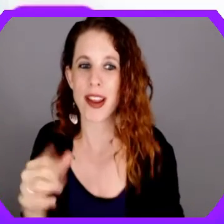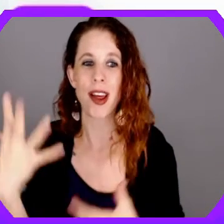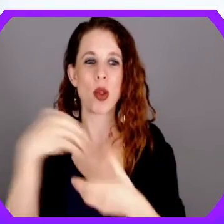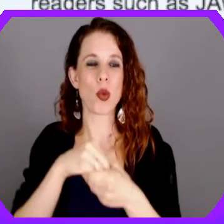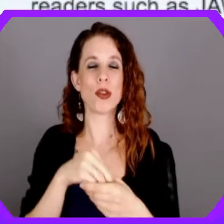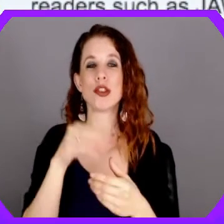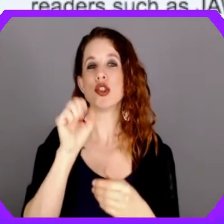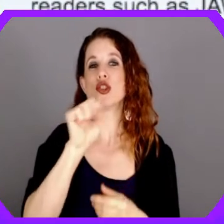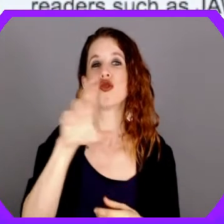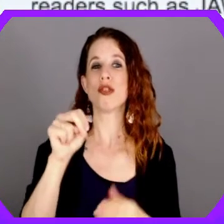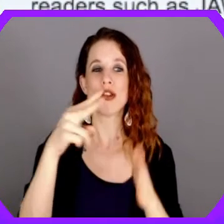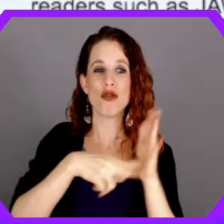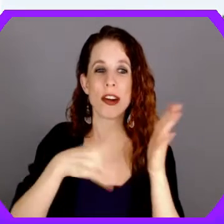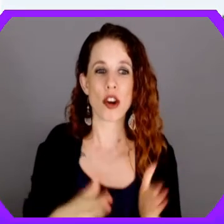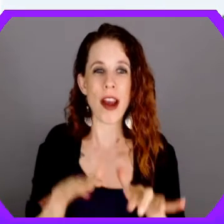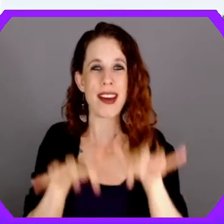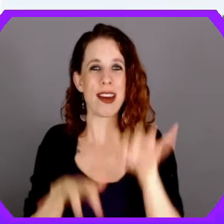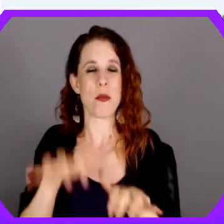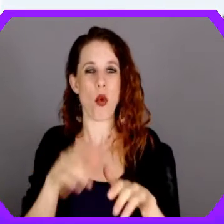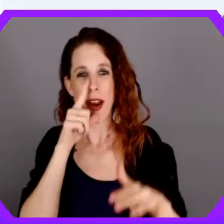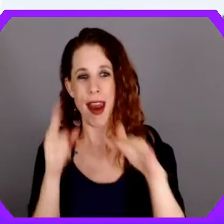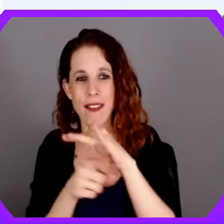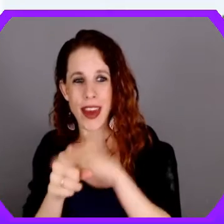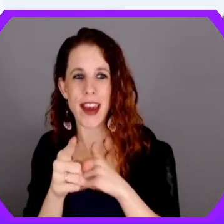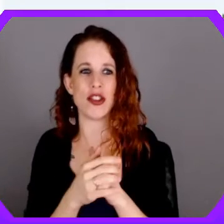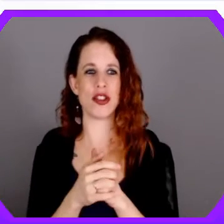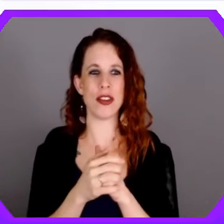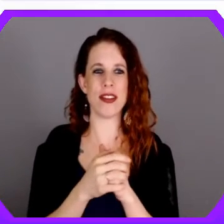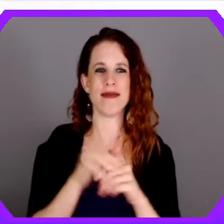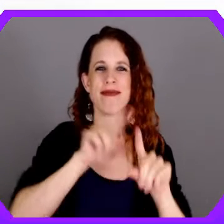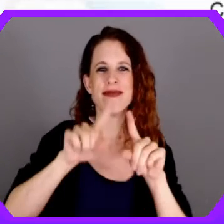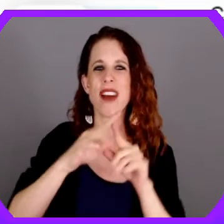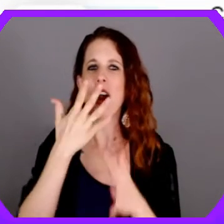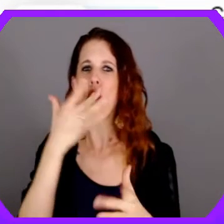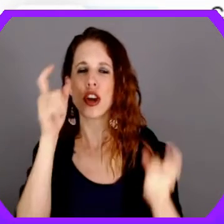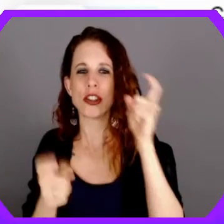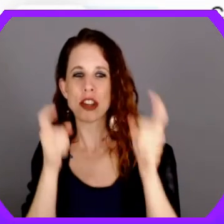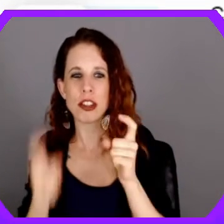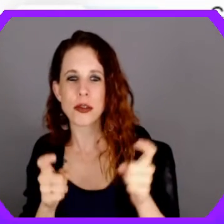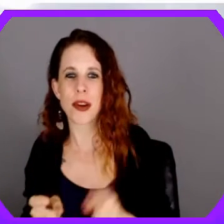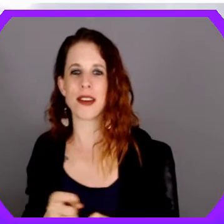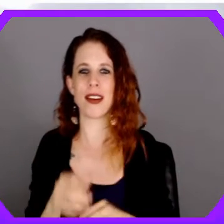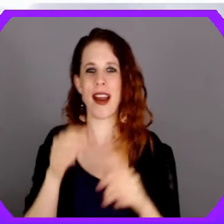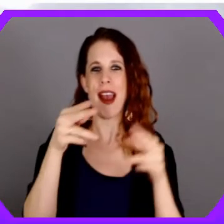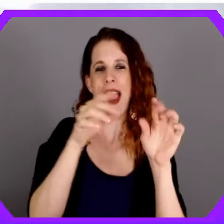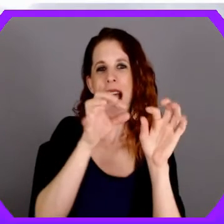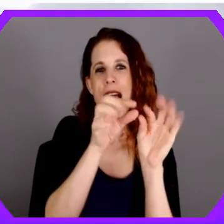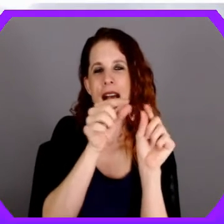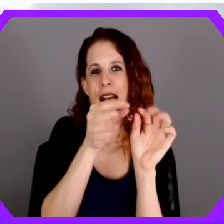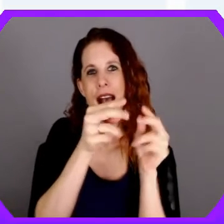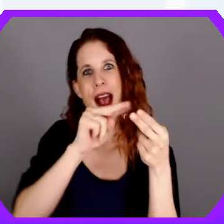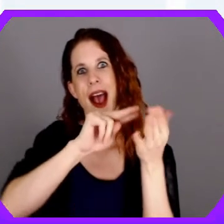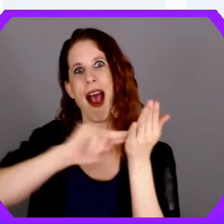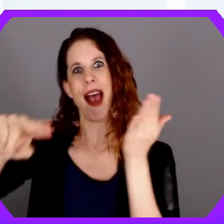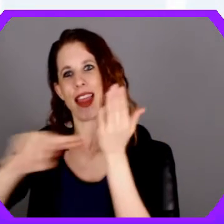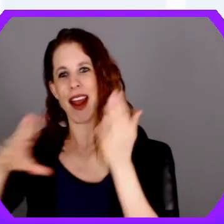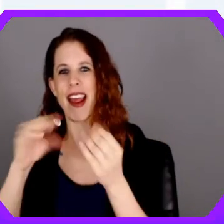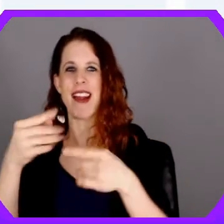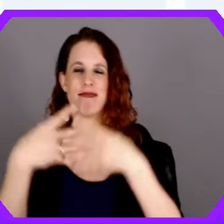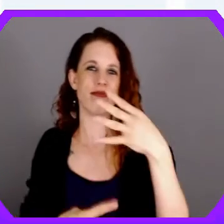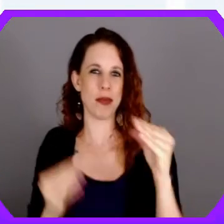including a screen reader, keyboard navigation, font and color adjustments, content highlighting, and more.